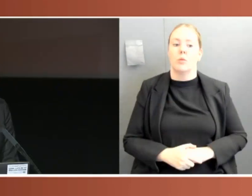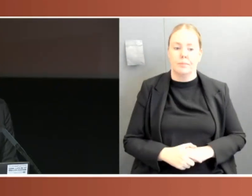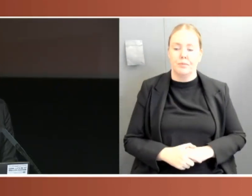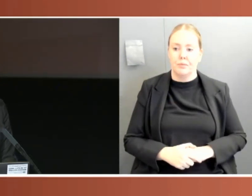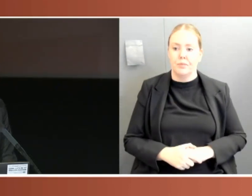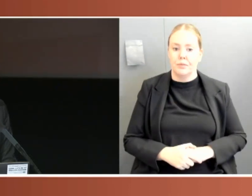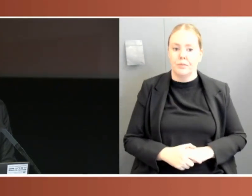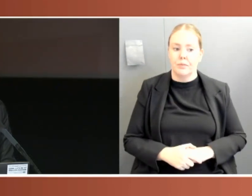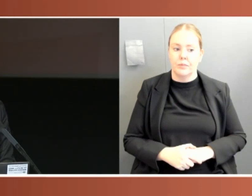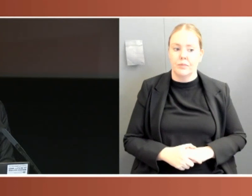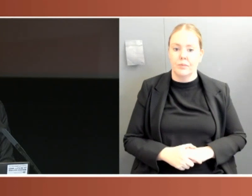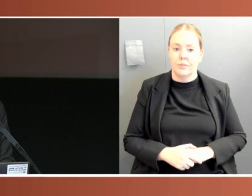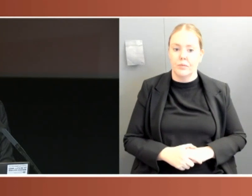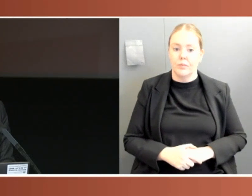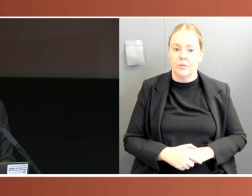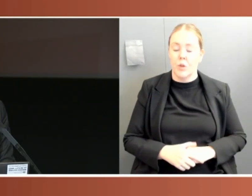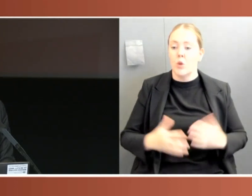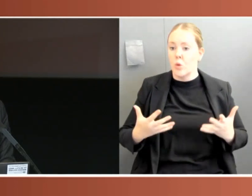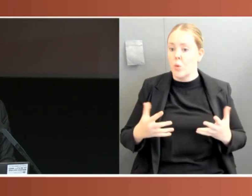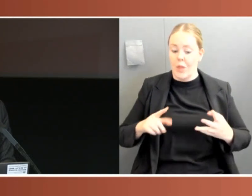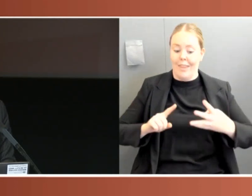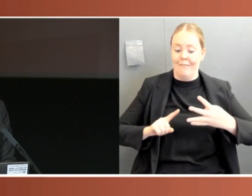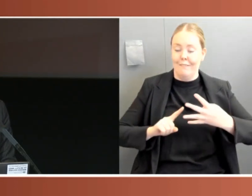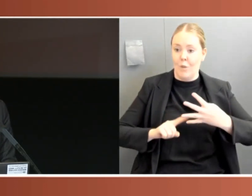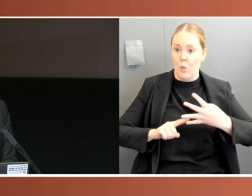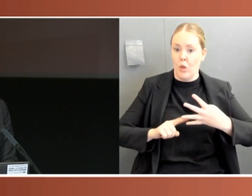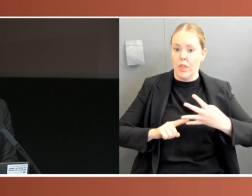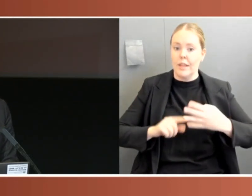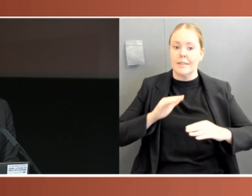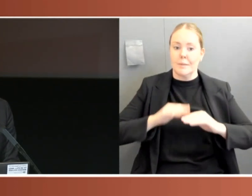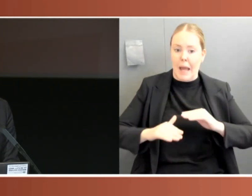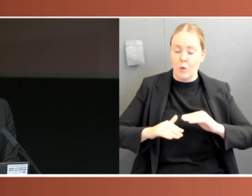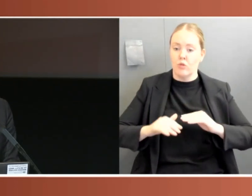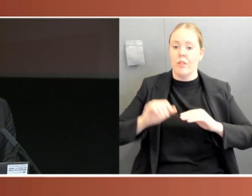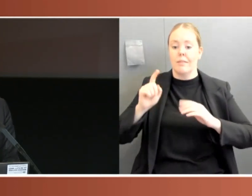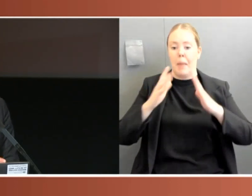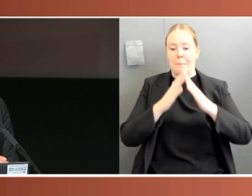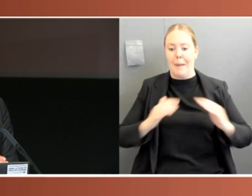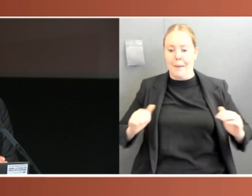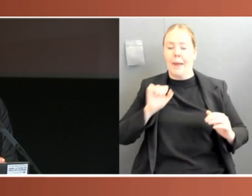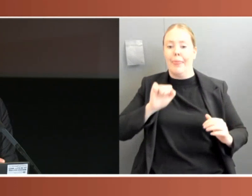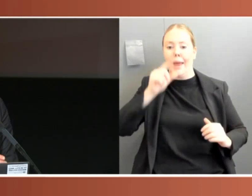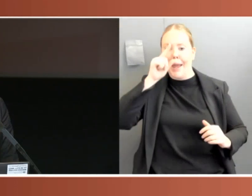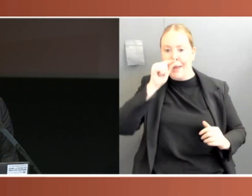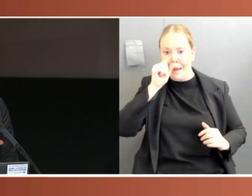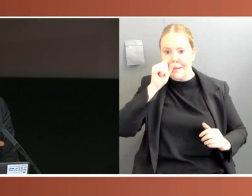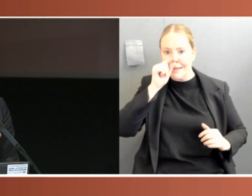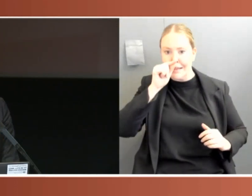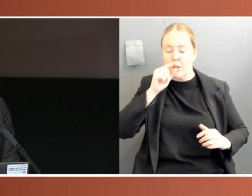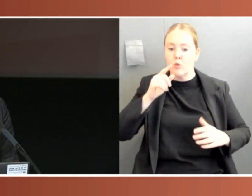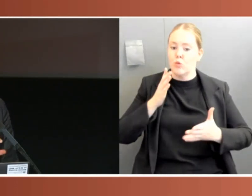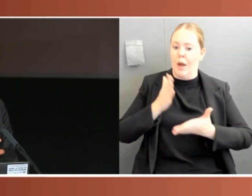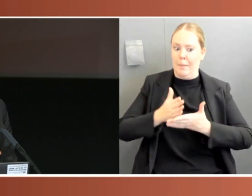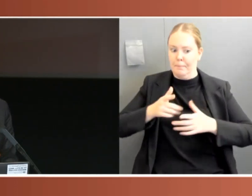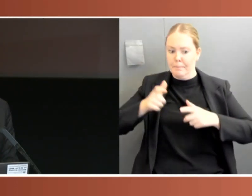capacity as a parliamentary body to scrutinise in those areas. Now, I'm going to stop there. I'm going to hand over to Harry, who's going to take you through.